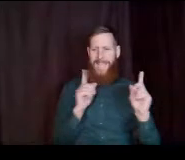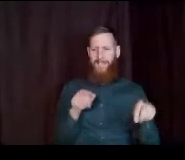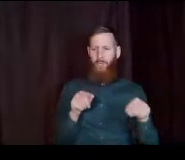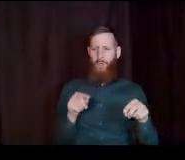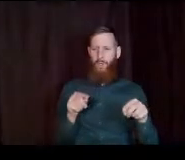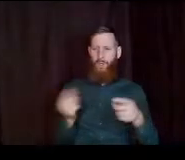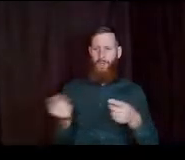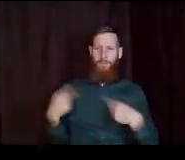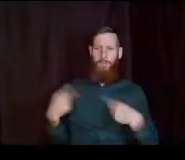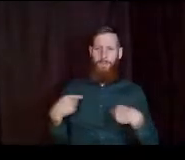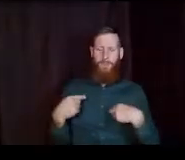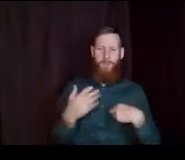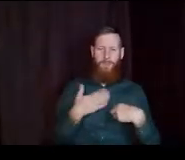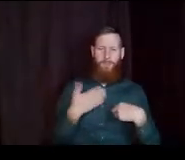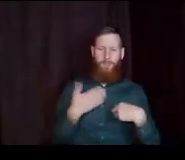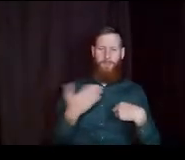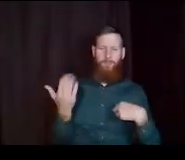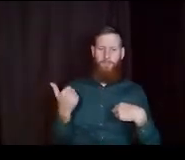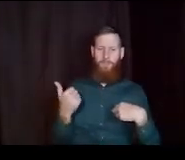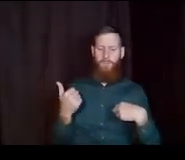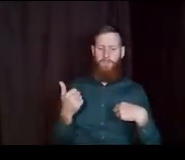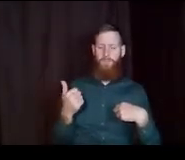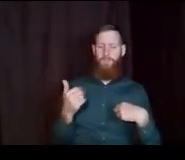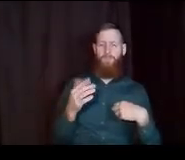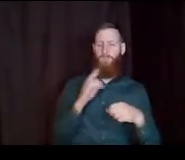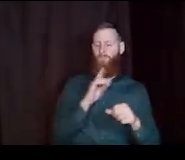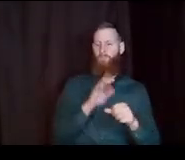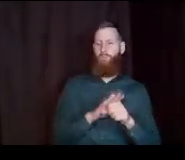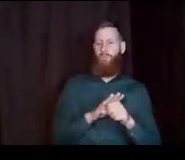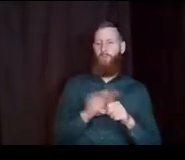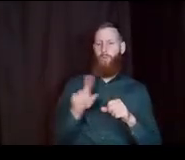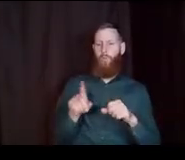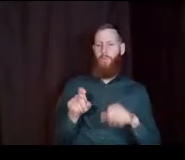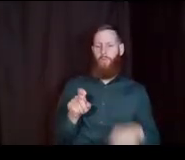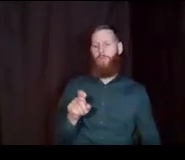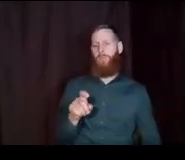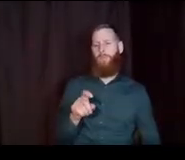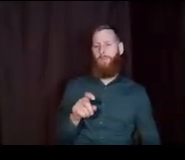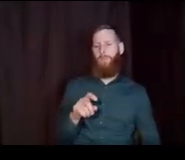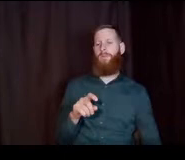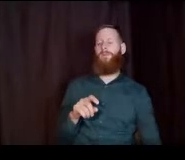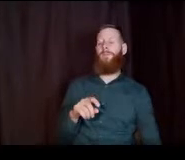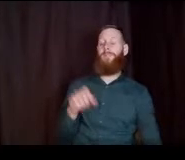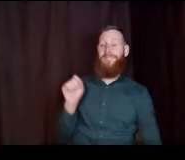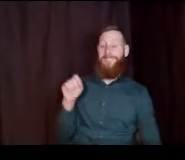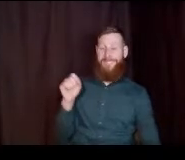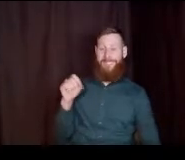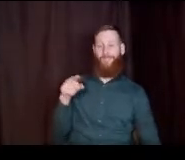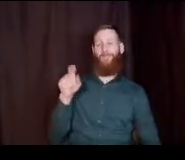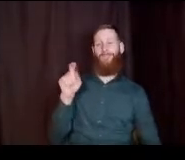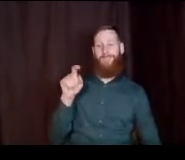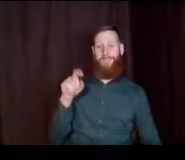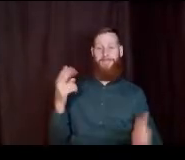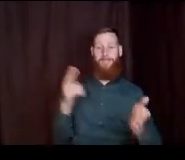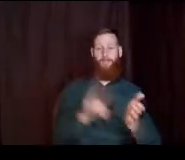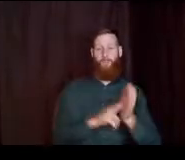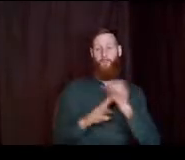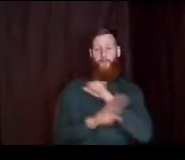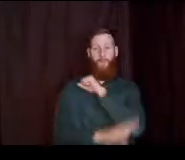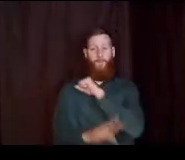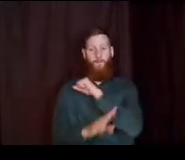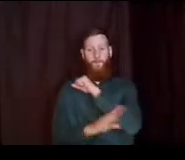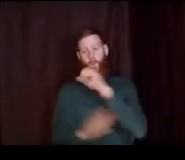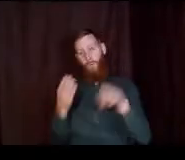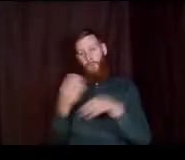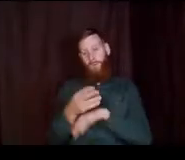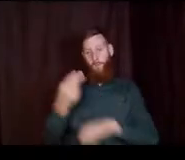in on my previous Seattle promise. question and the answer is yes. you need to enroll the fall after high school. the